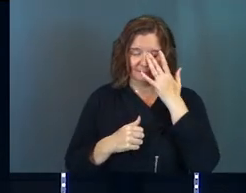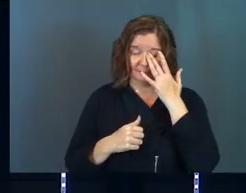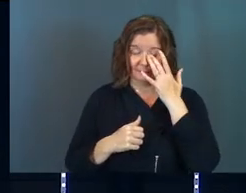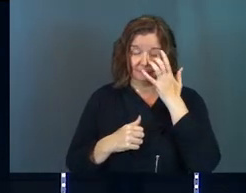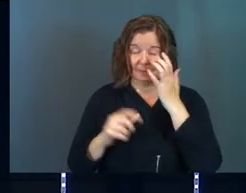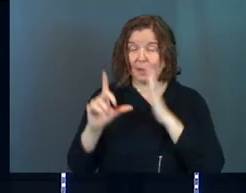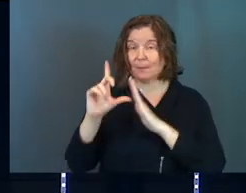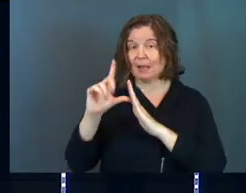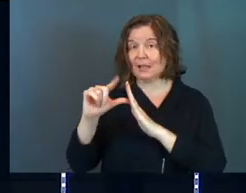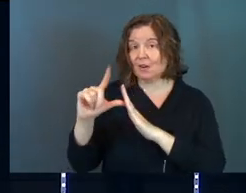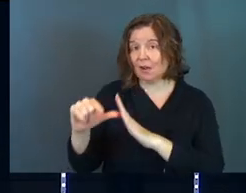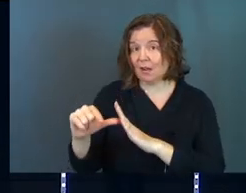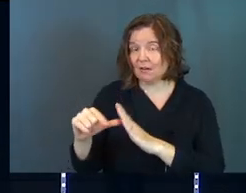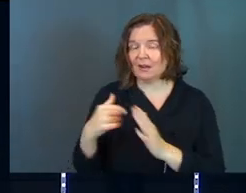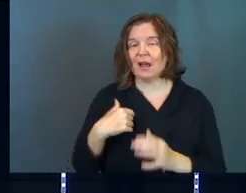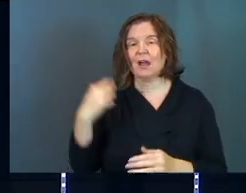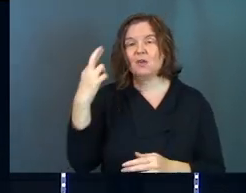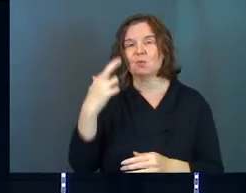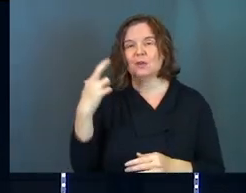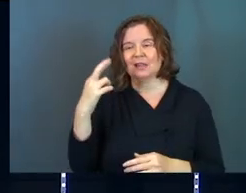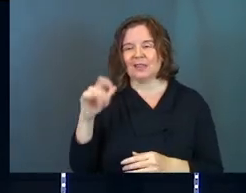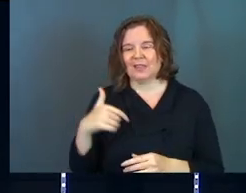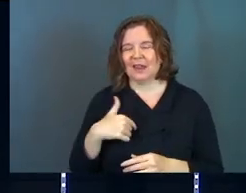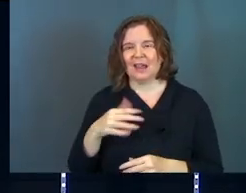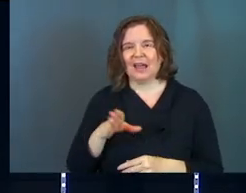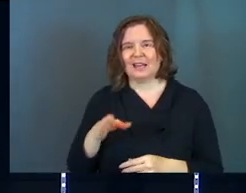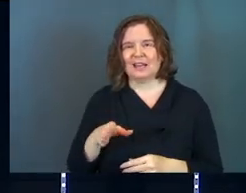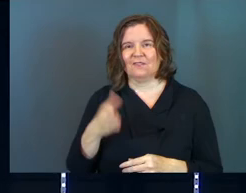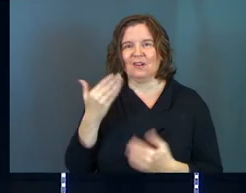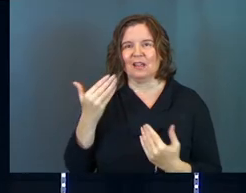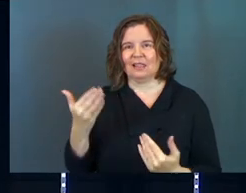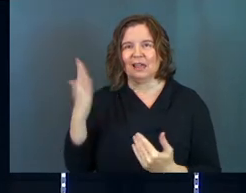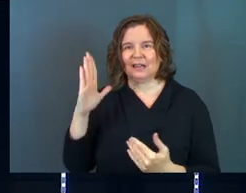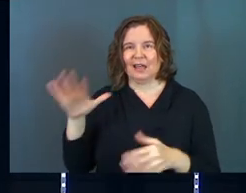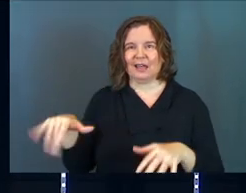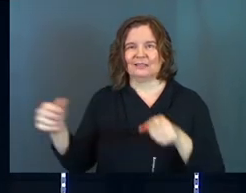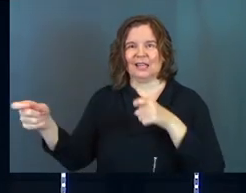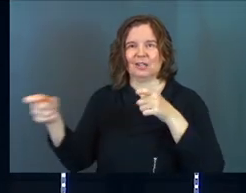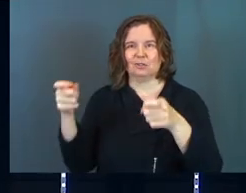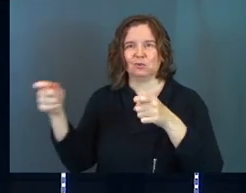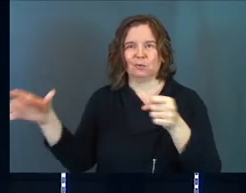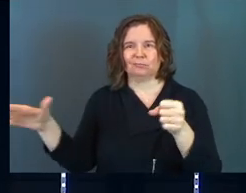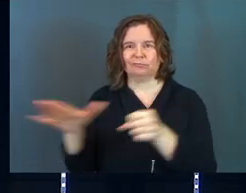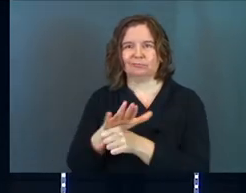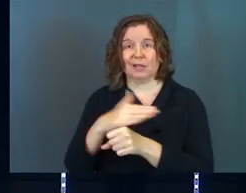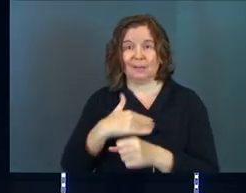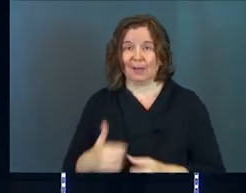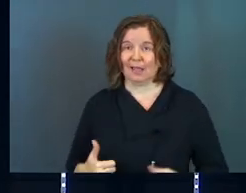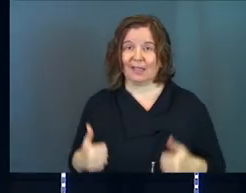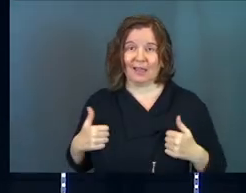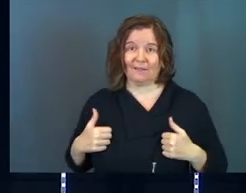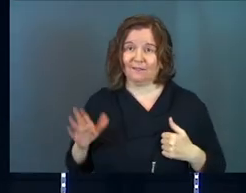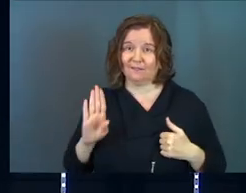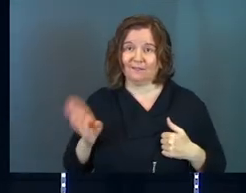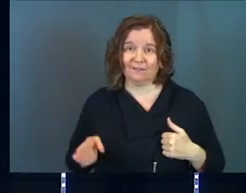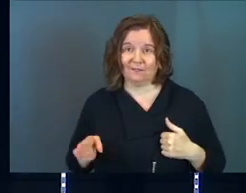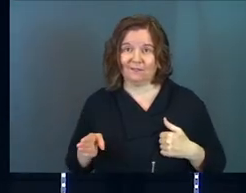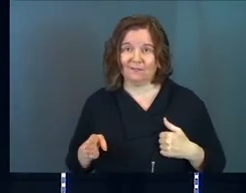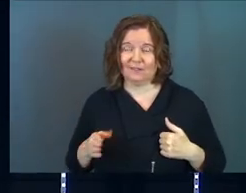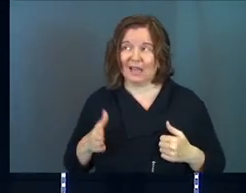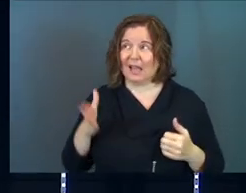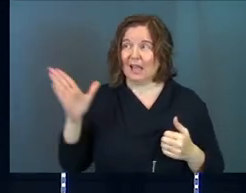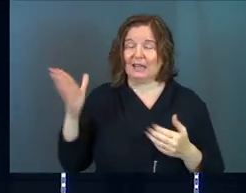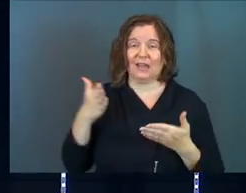But later on, I realized that I'd never let God take control of my life. I'd never let him become